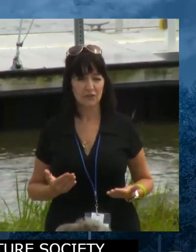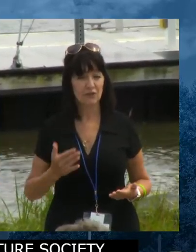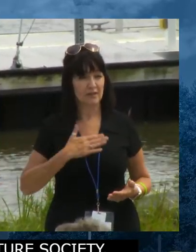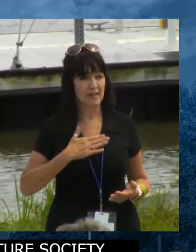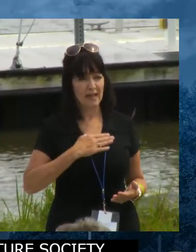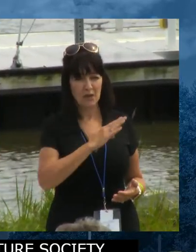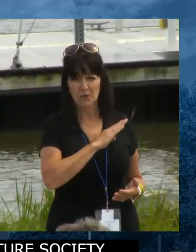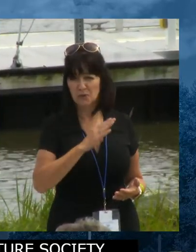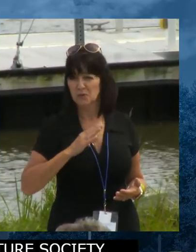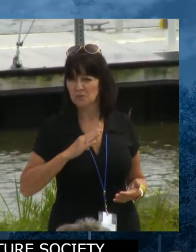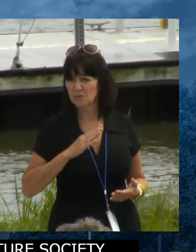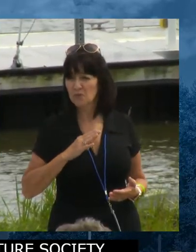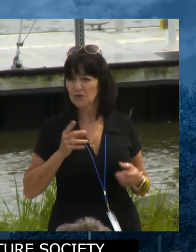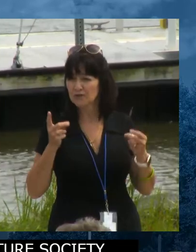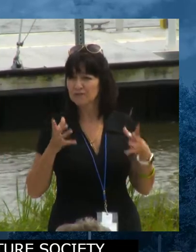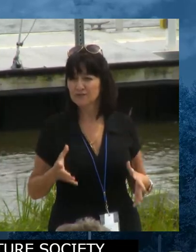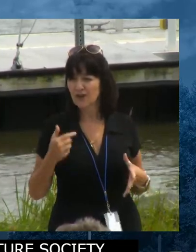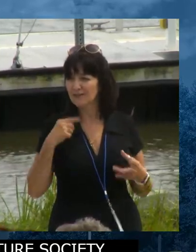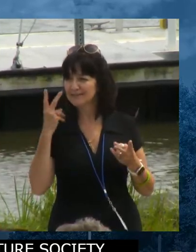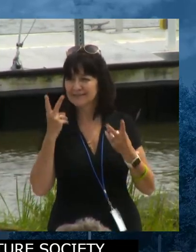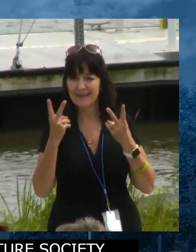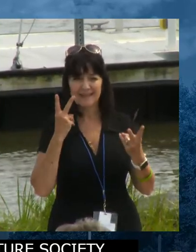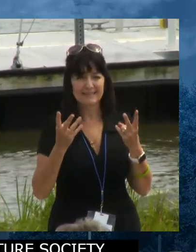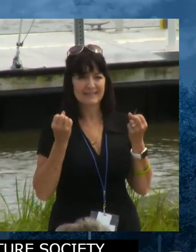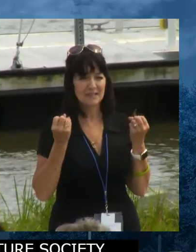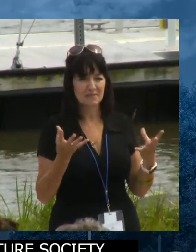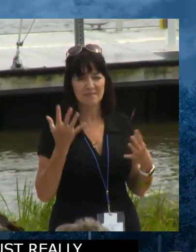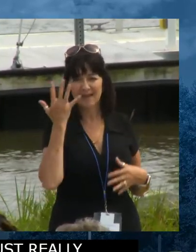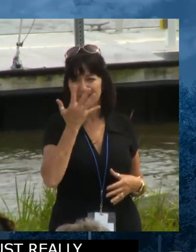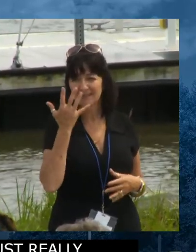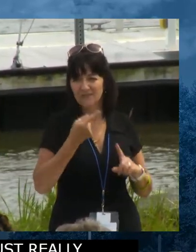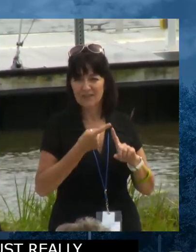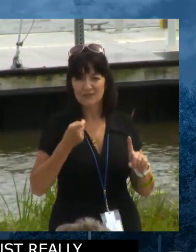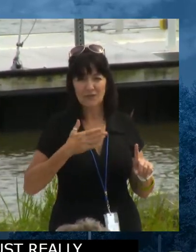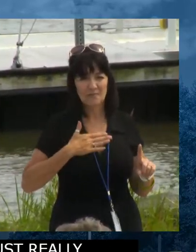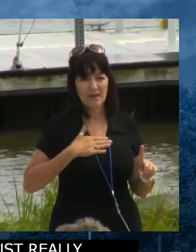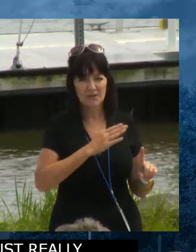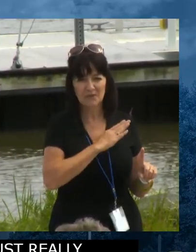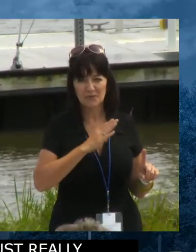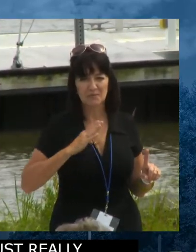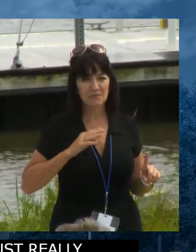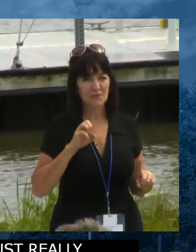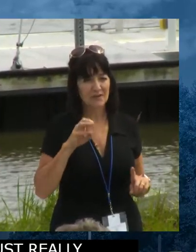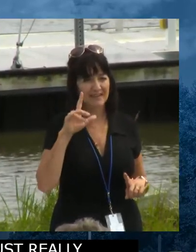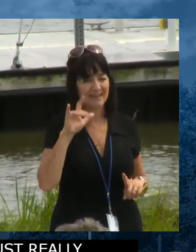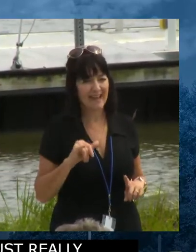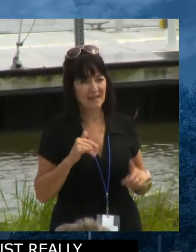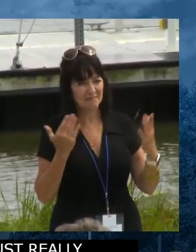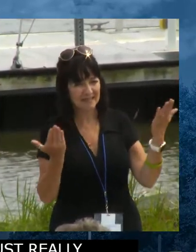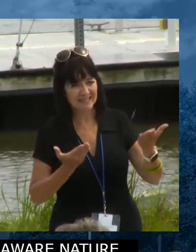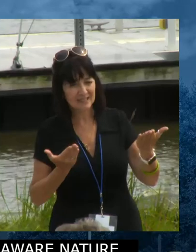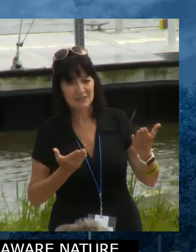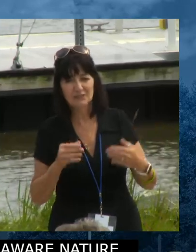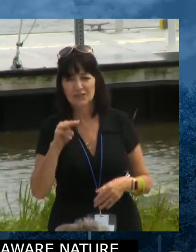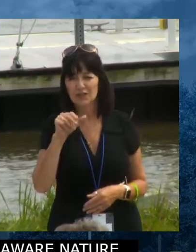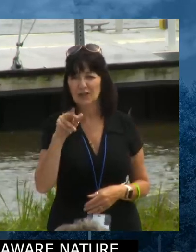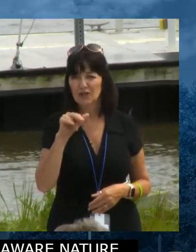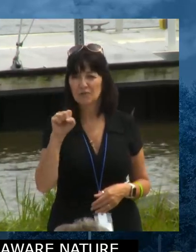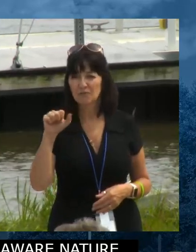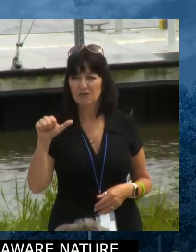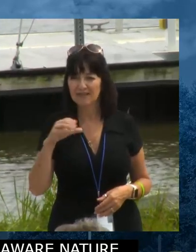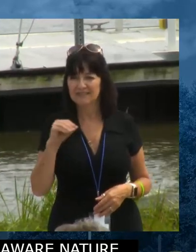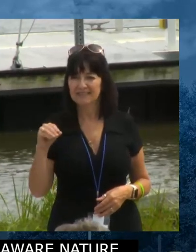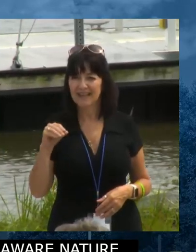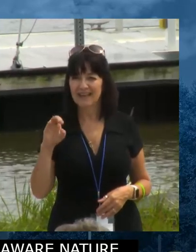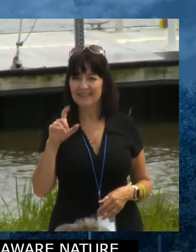which I see many here today. our staff, our great advocacy team, Emily Neurals here, and Marissa and Ellie, who